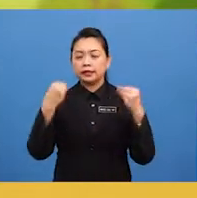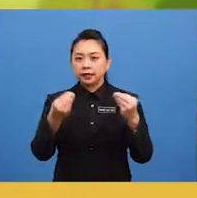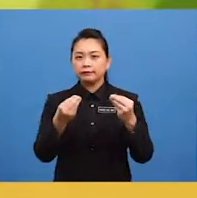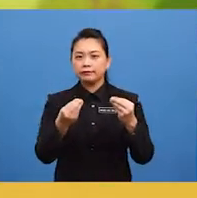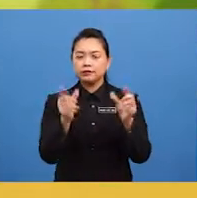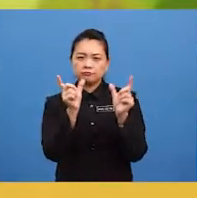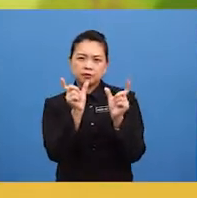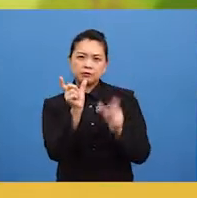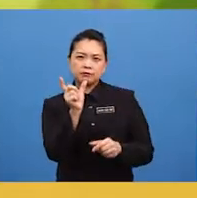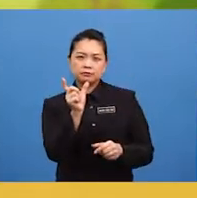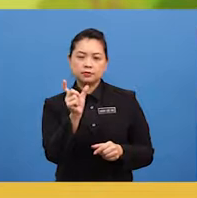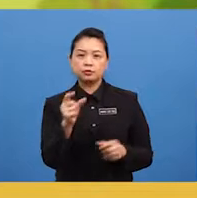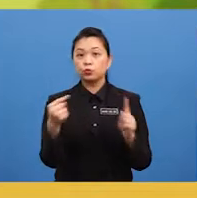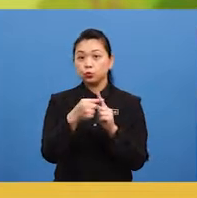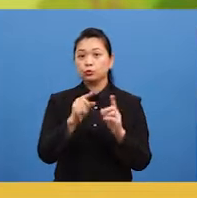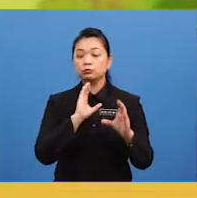talk